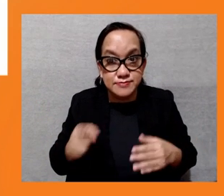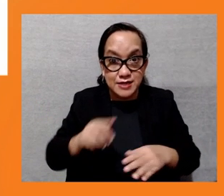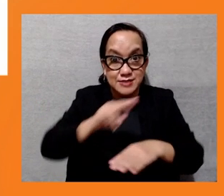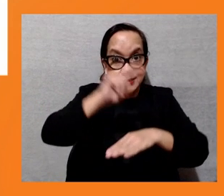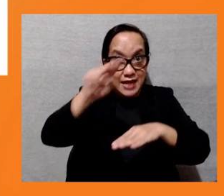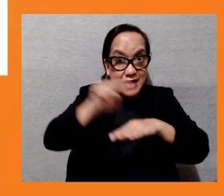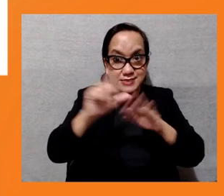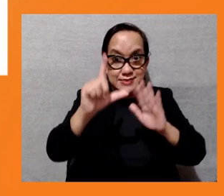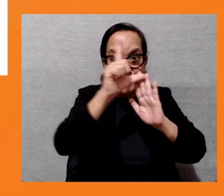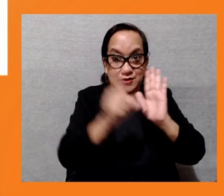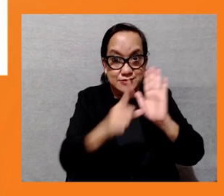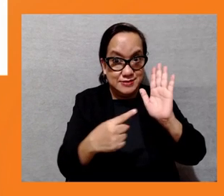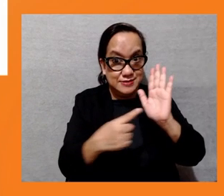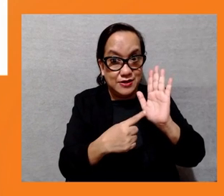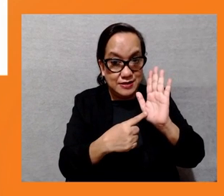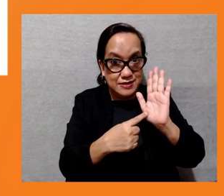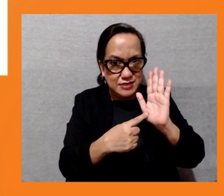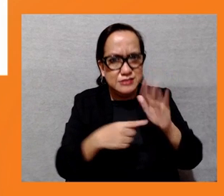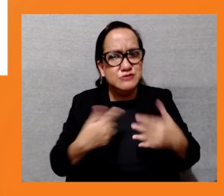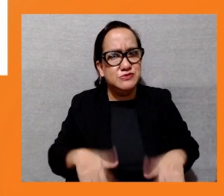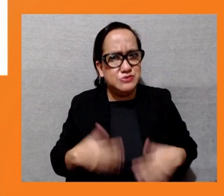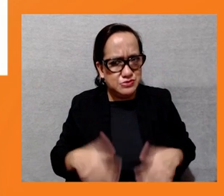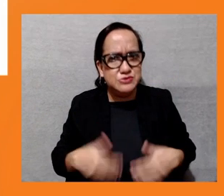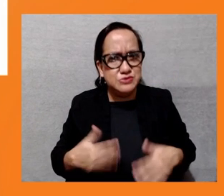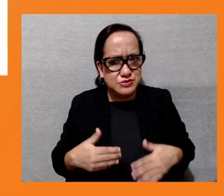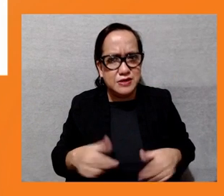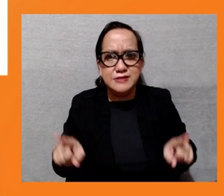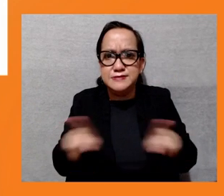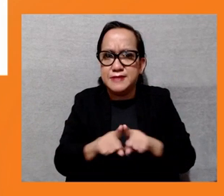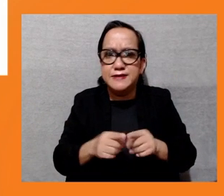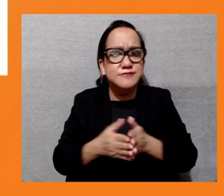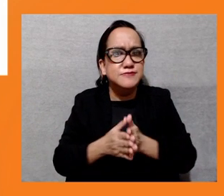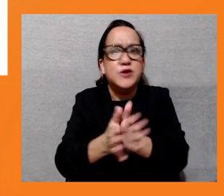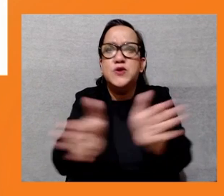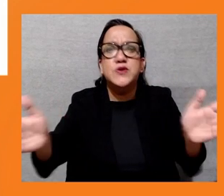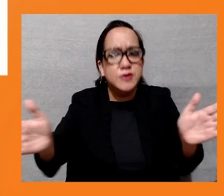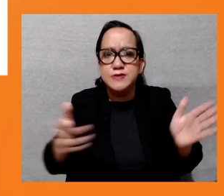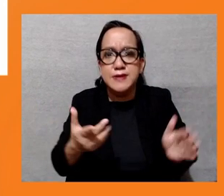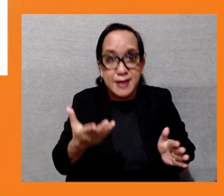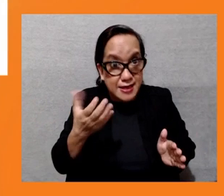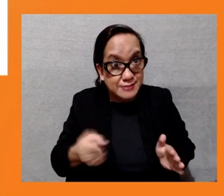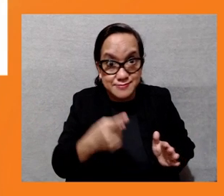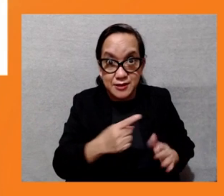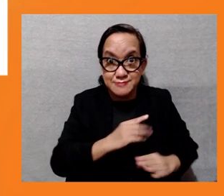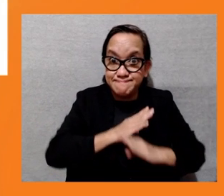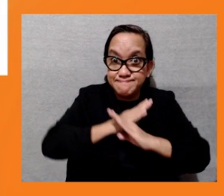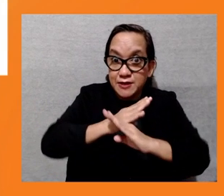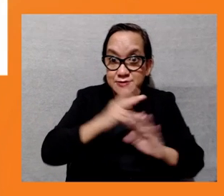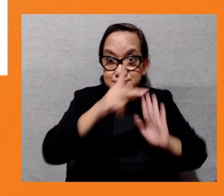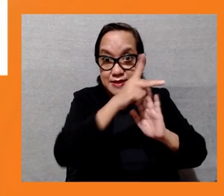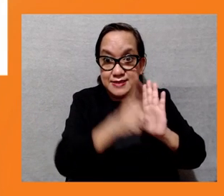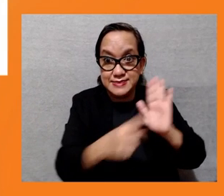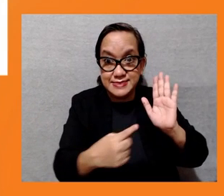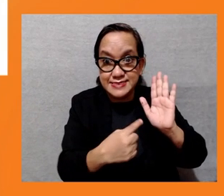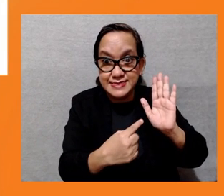safeguard policies, even though you have a comparatively better safeguard policy, it is not